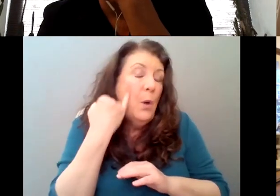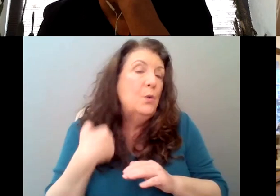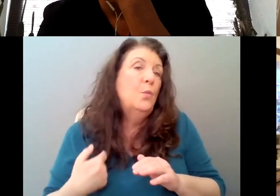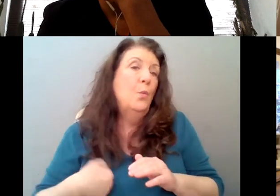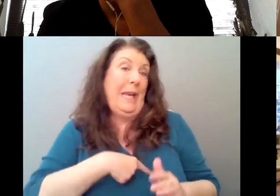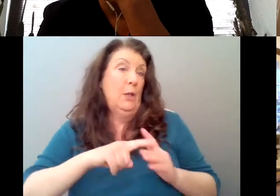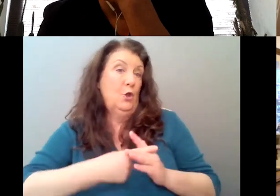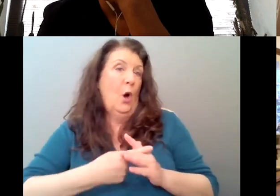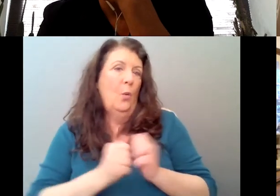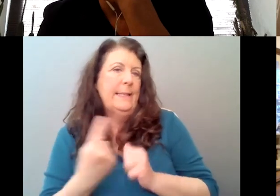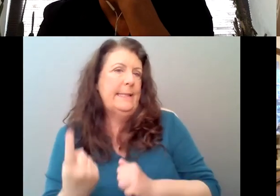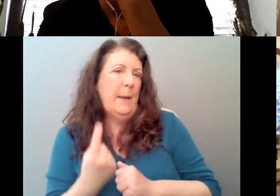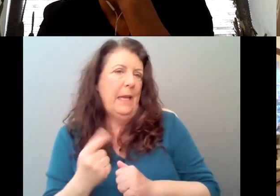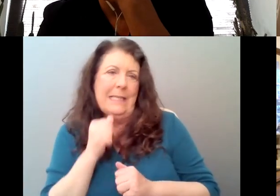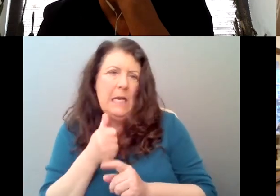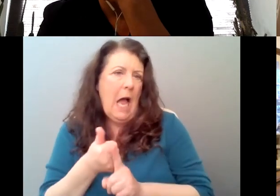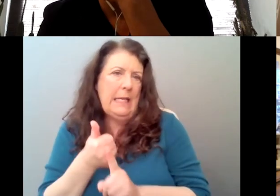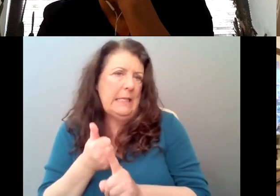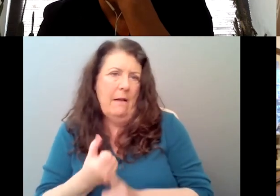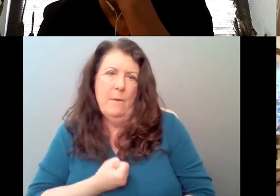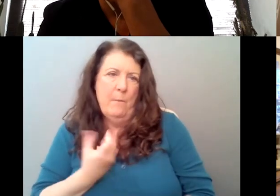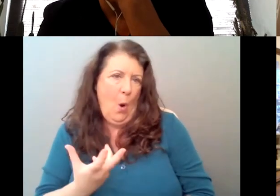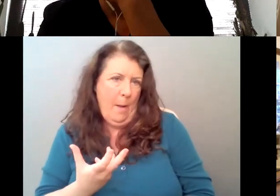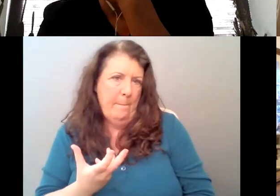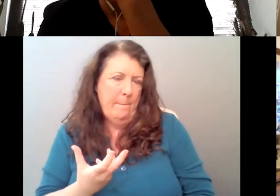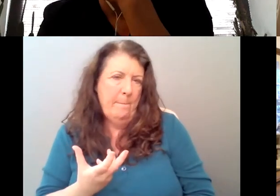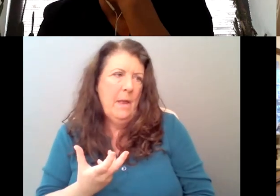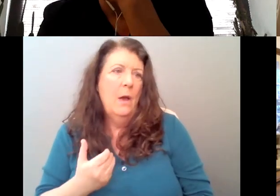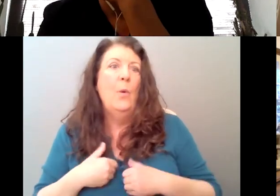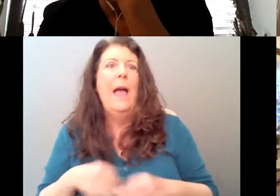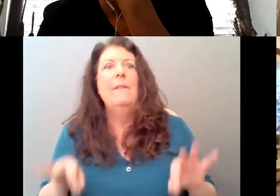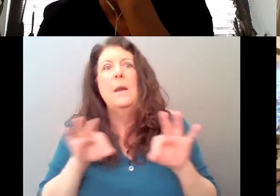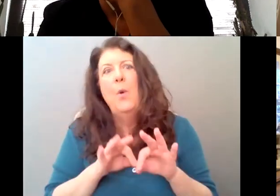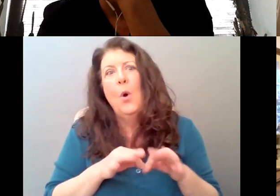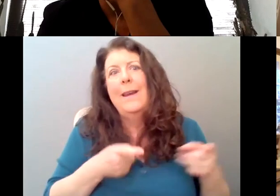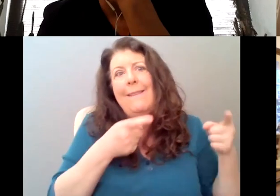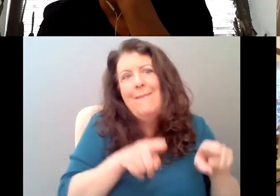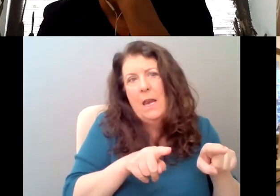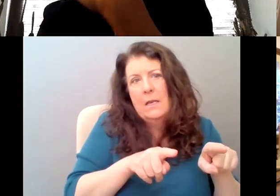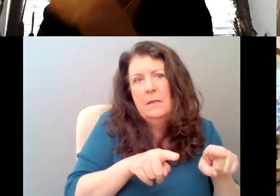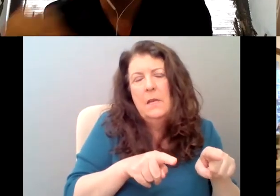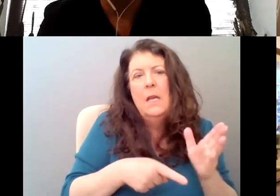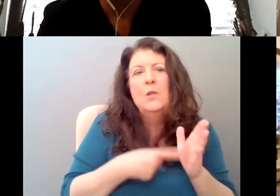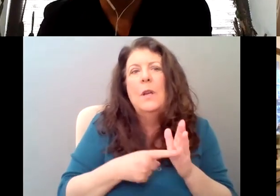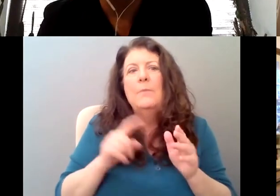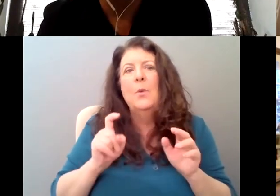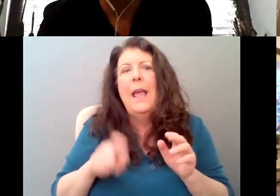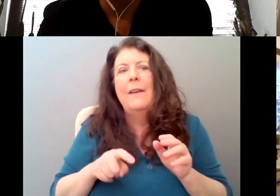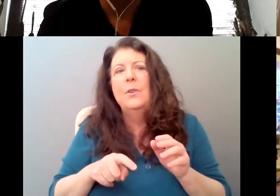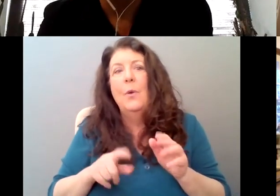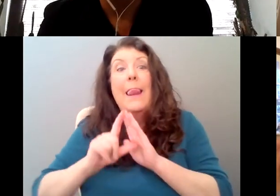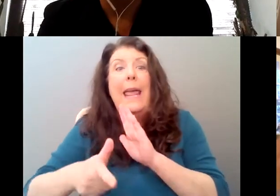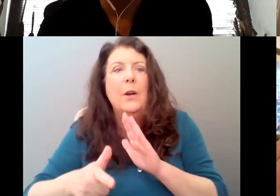something that wasn't a poem, and then we had a, an important event that we knew was going to happen. Sometimes we have to go after the fact and